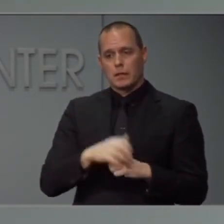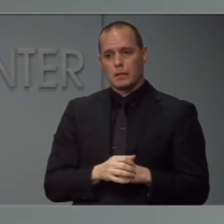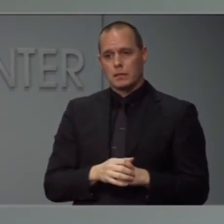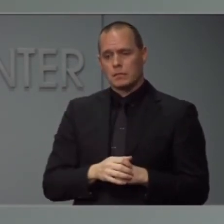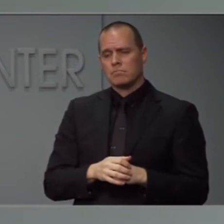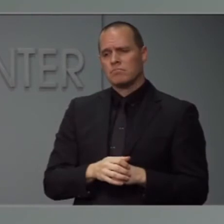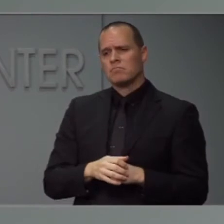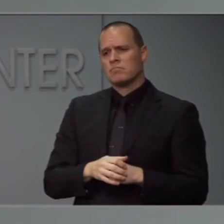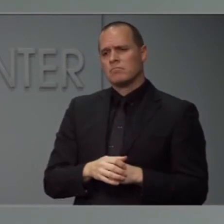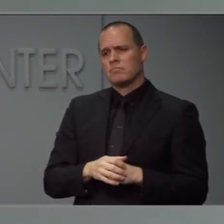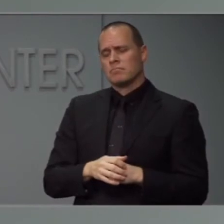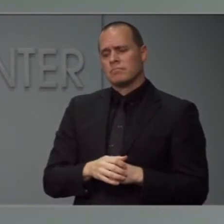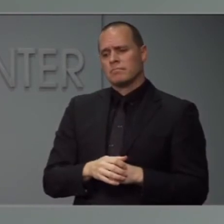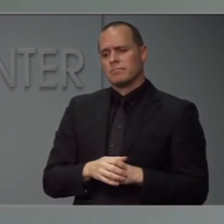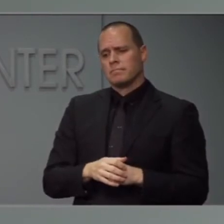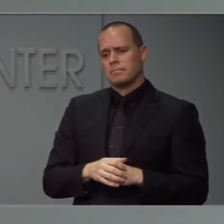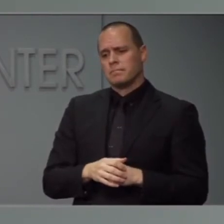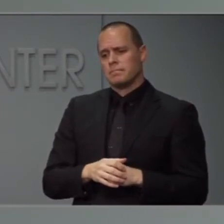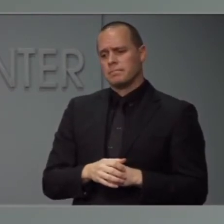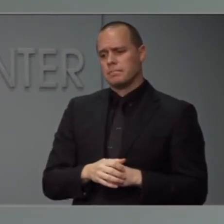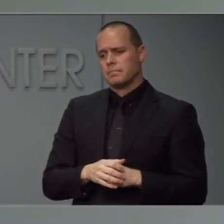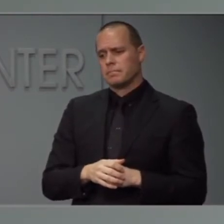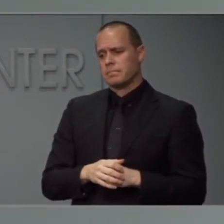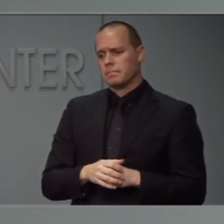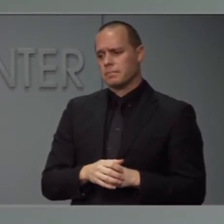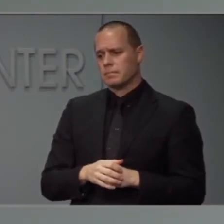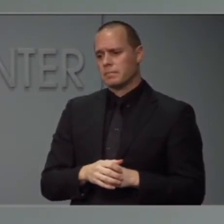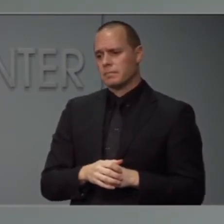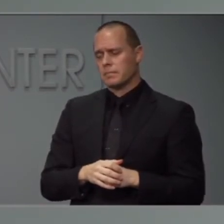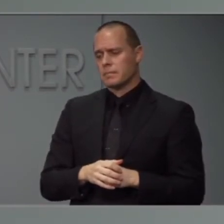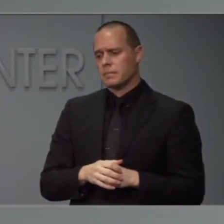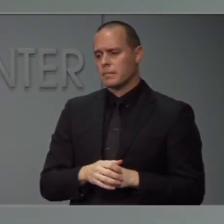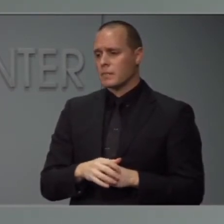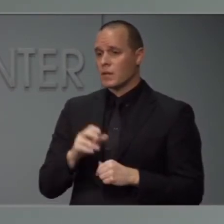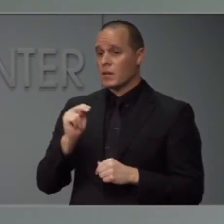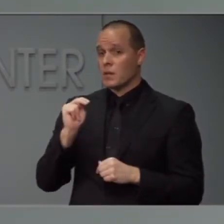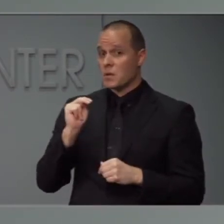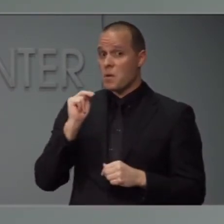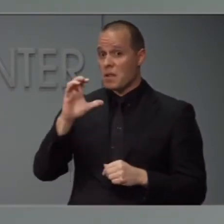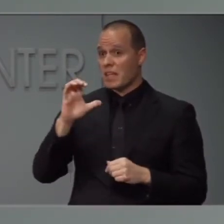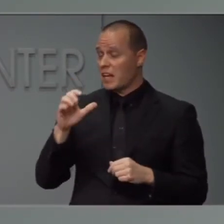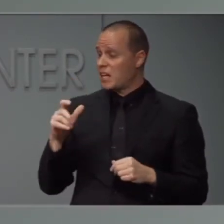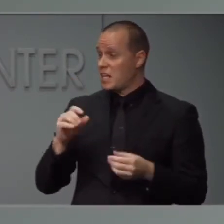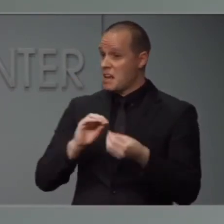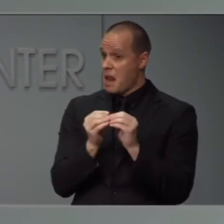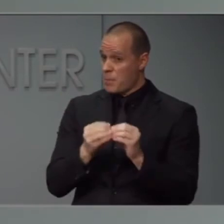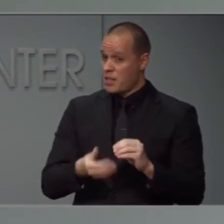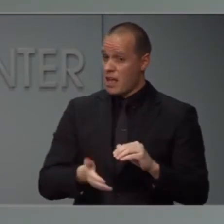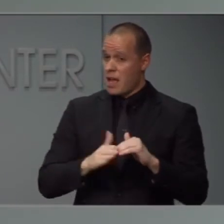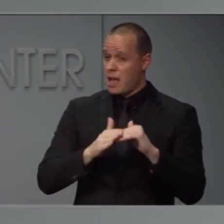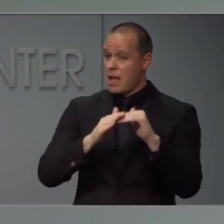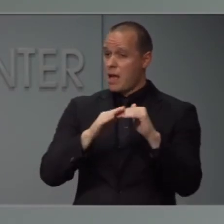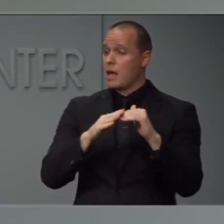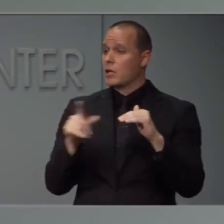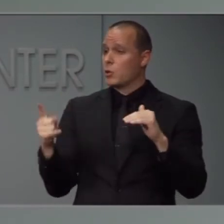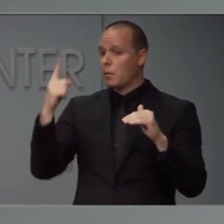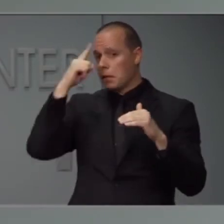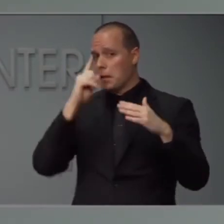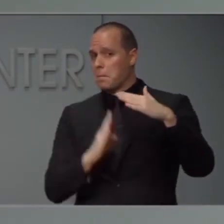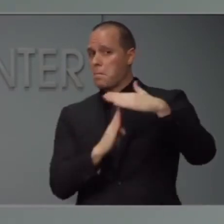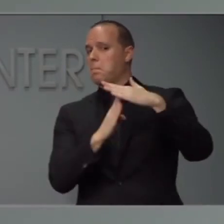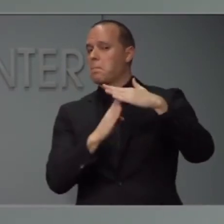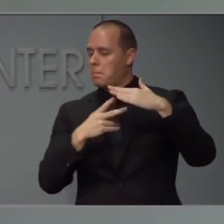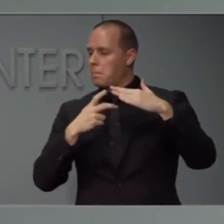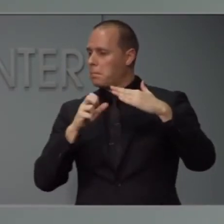idea of when you feel North Carolina will be at the peak? You mentioned that we are two to three weeks, you think,